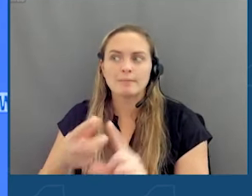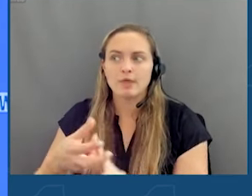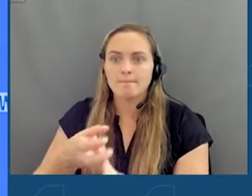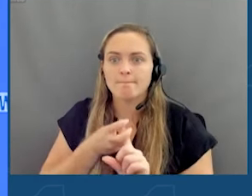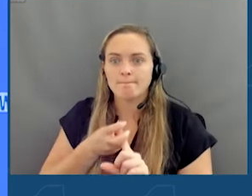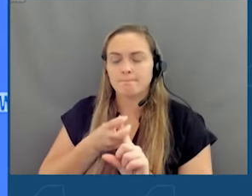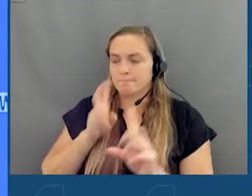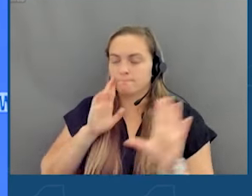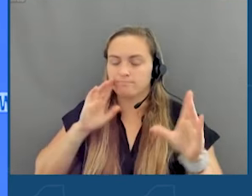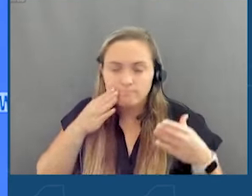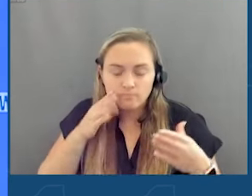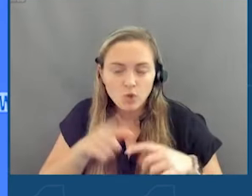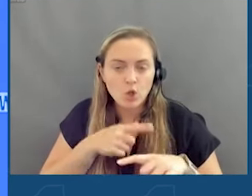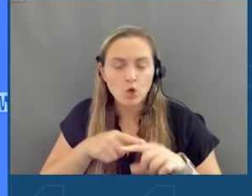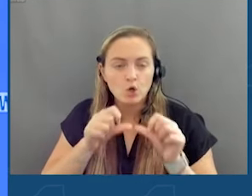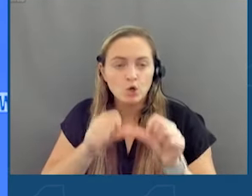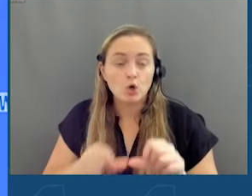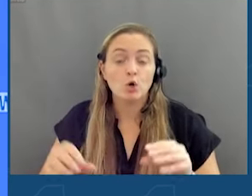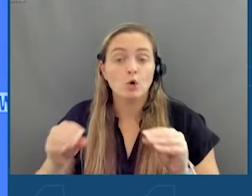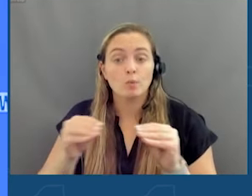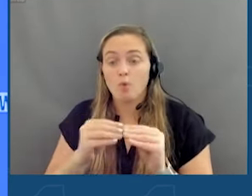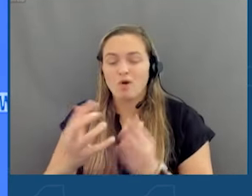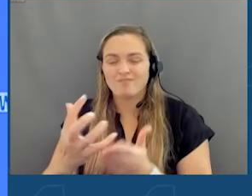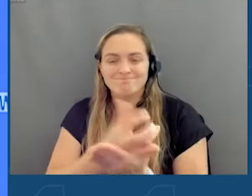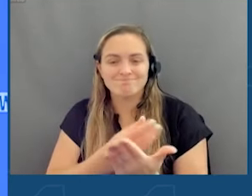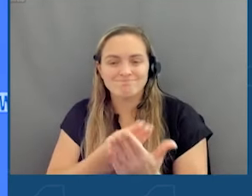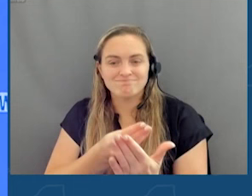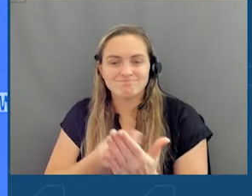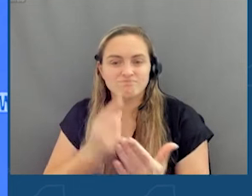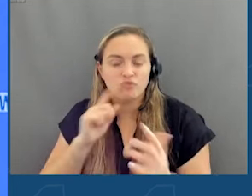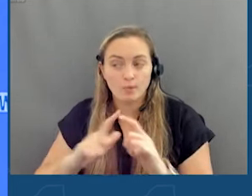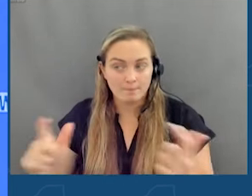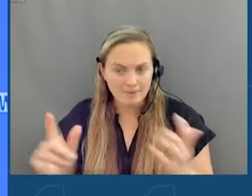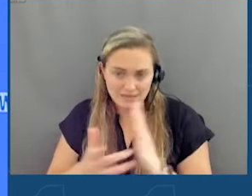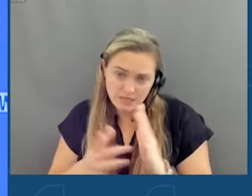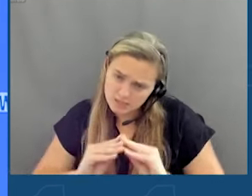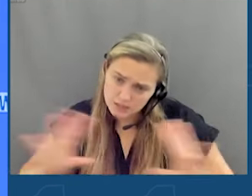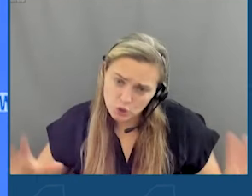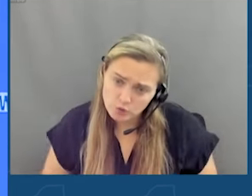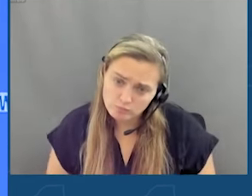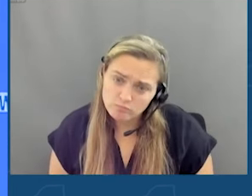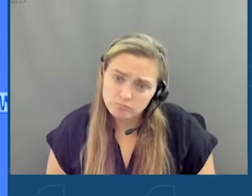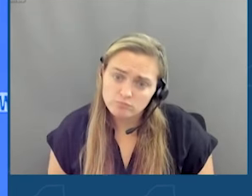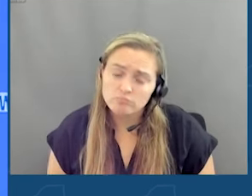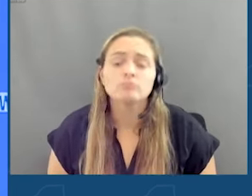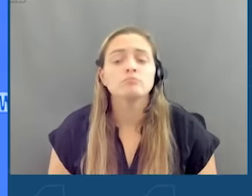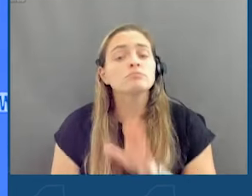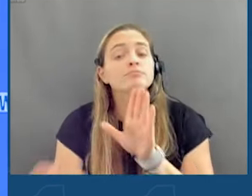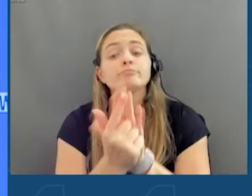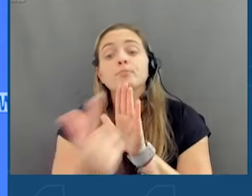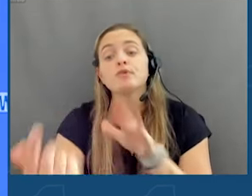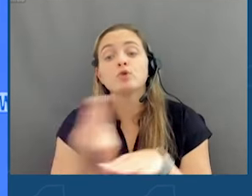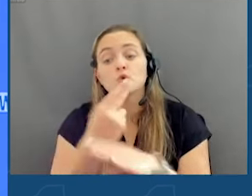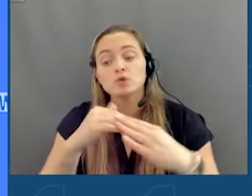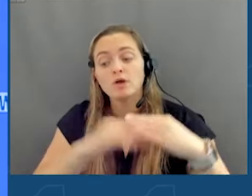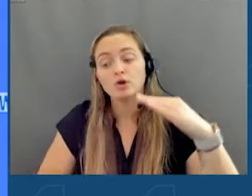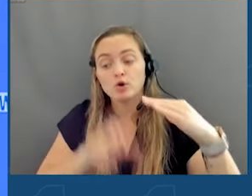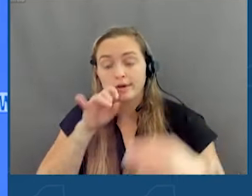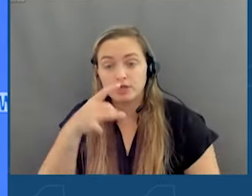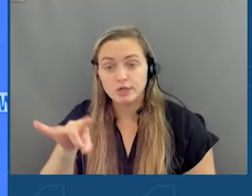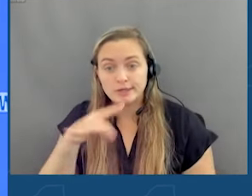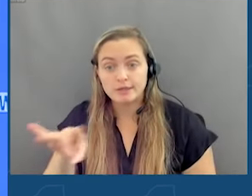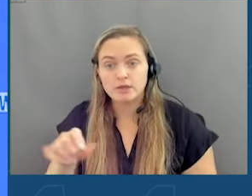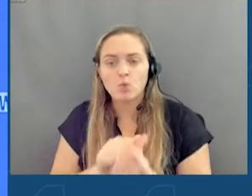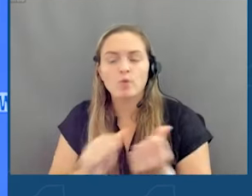longer, which just means more revenue for big tech, to be very clear, will be prohibited to users under the age of 18 without